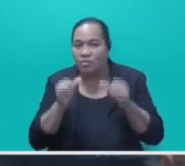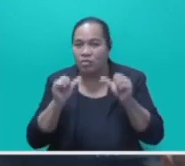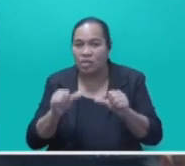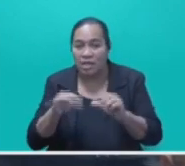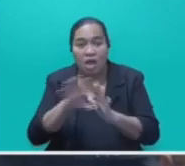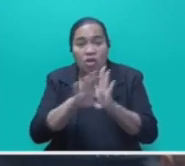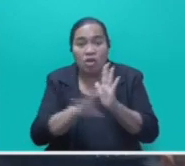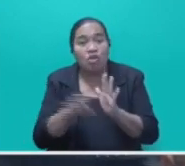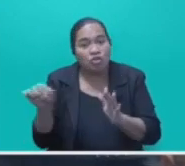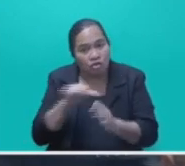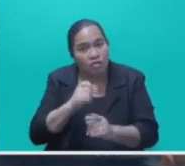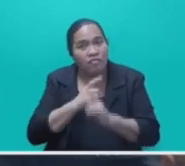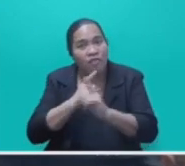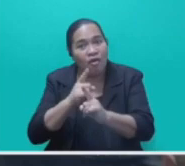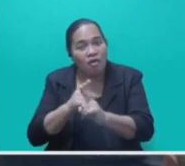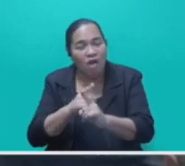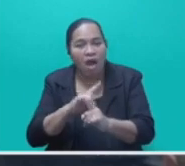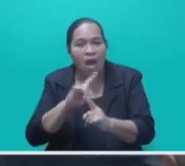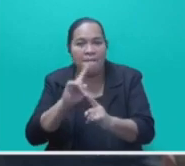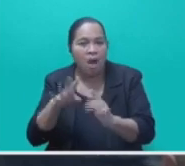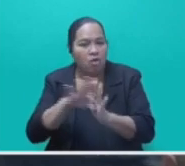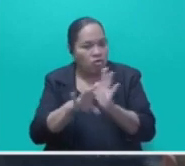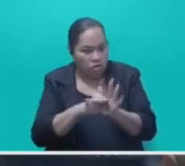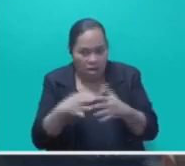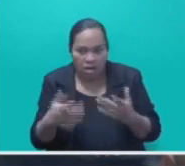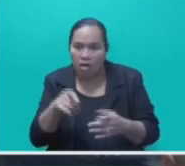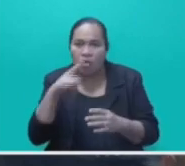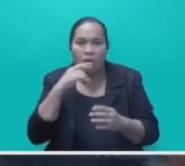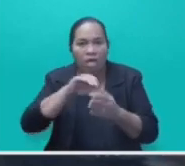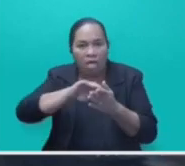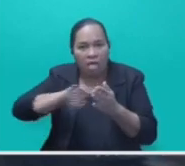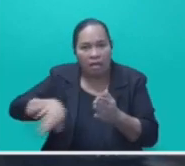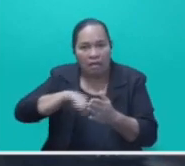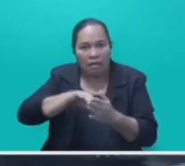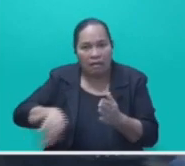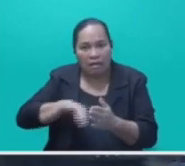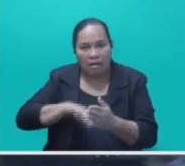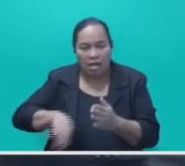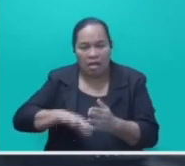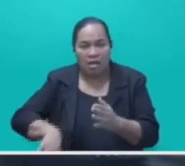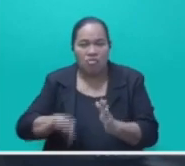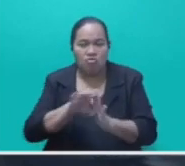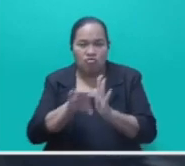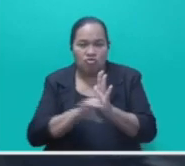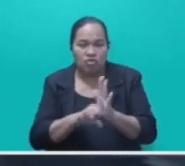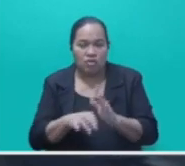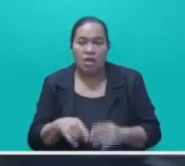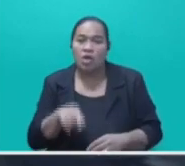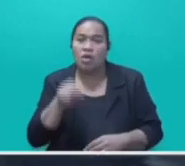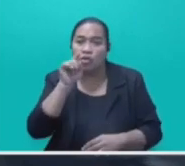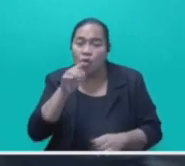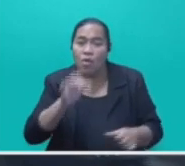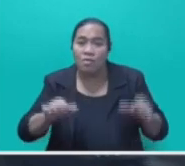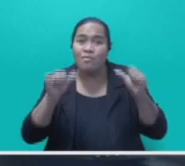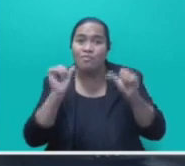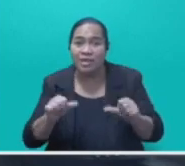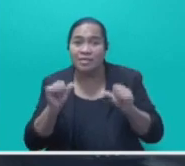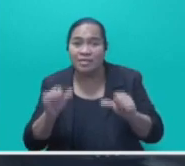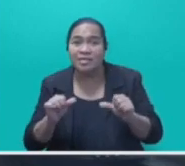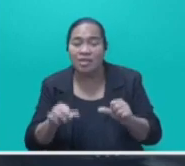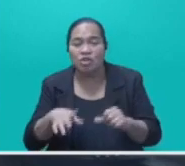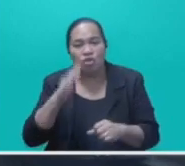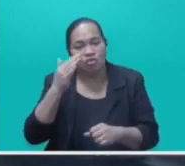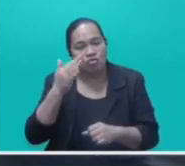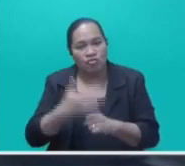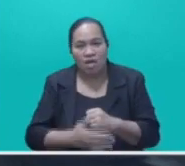to uphold is being stripped away almost on a daily basis. As the Commander-in-Chief, he has failed